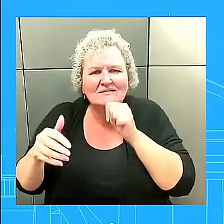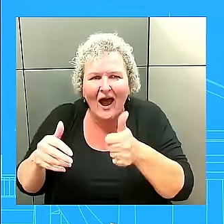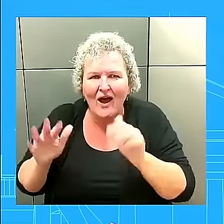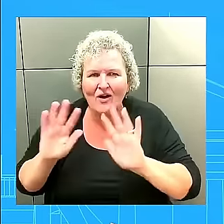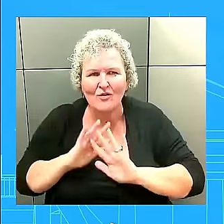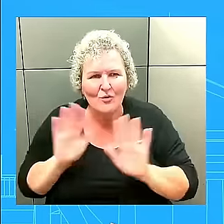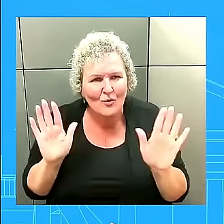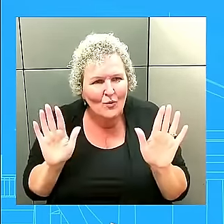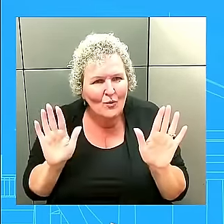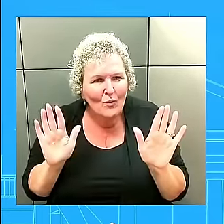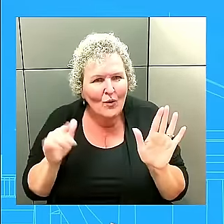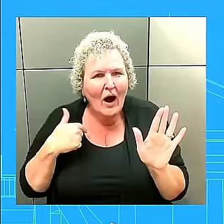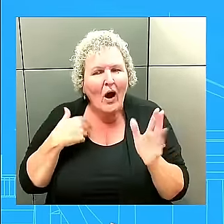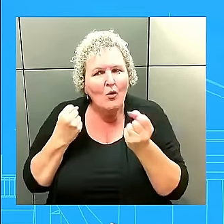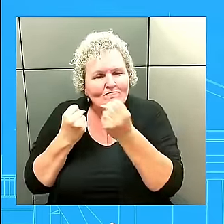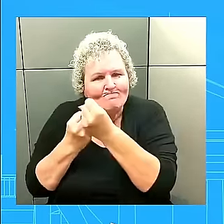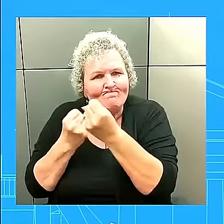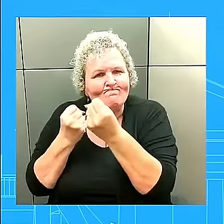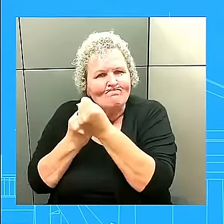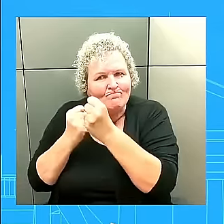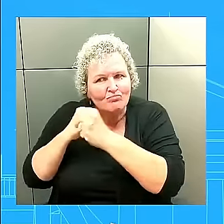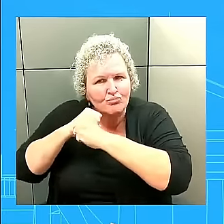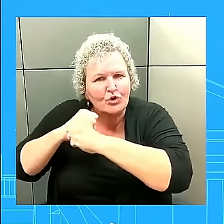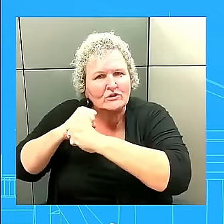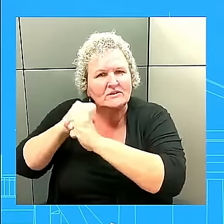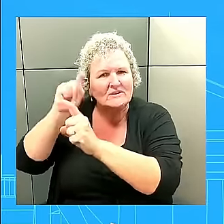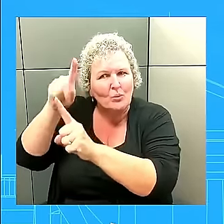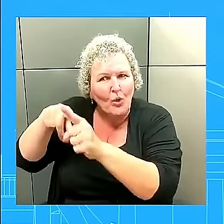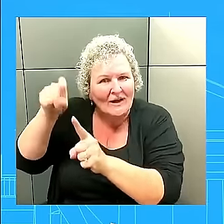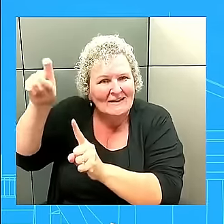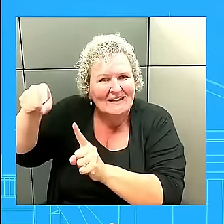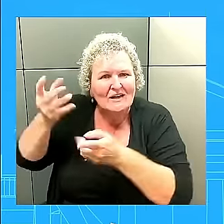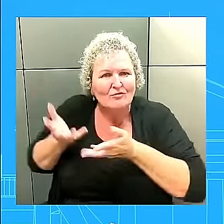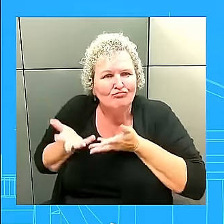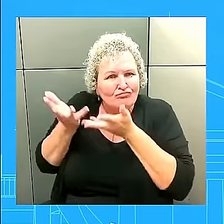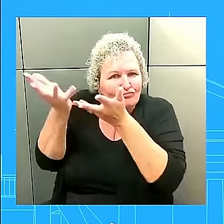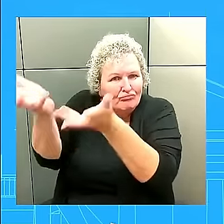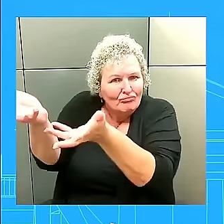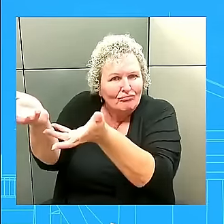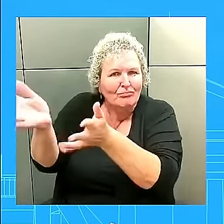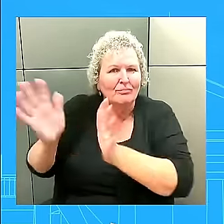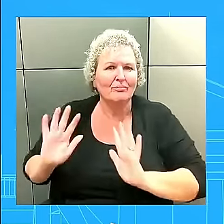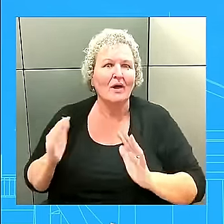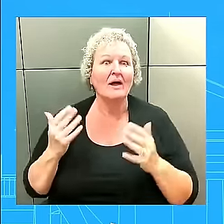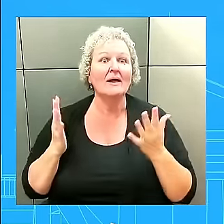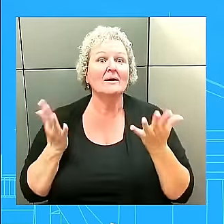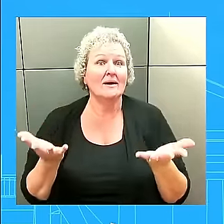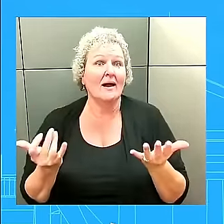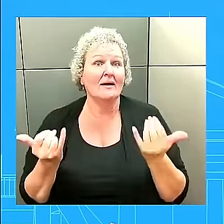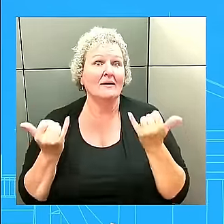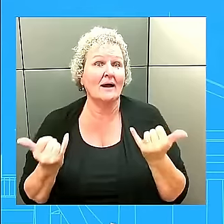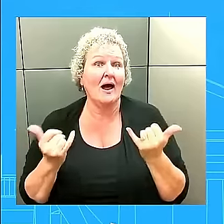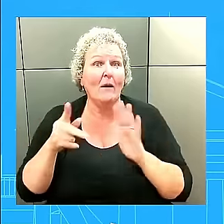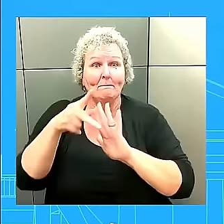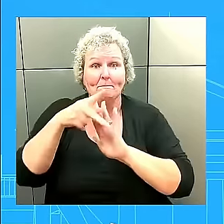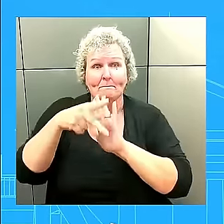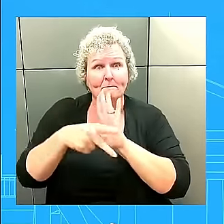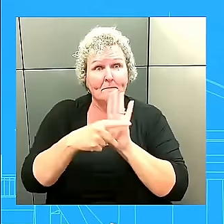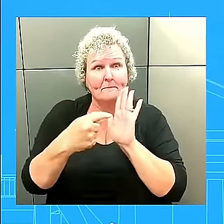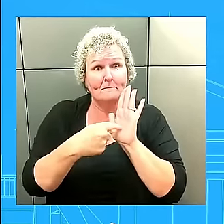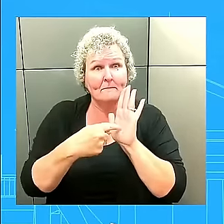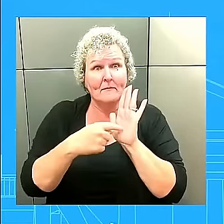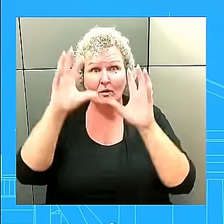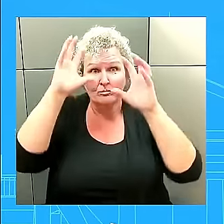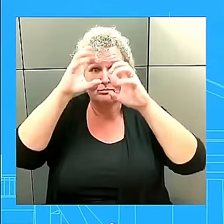security assistance. And as for the policy decision, the president remains, and we all remain in